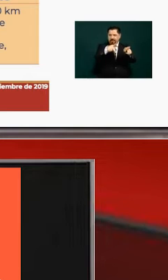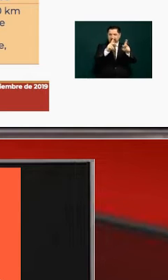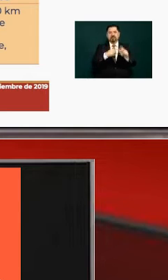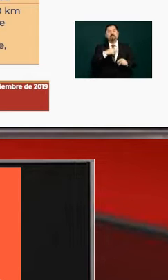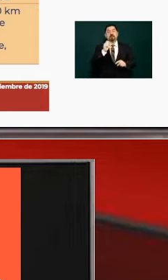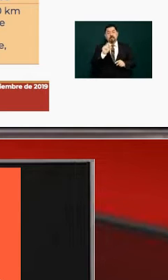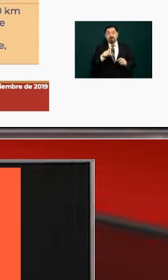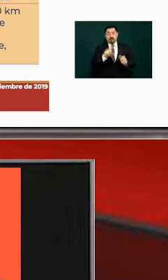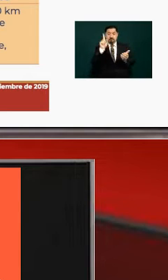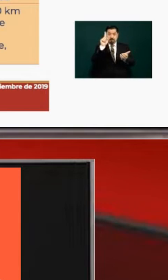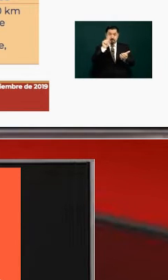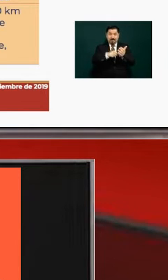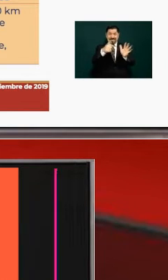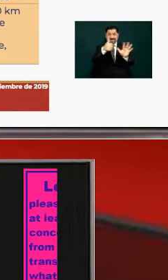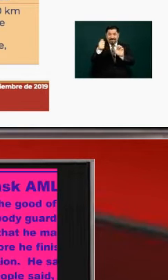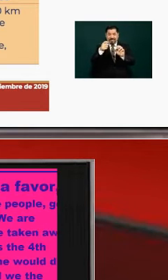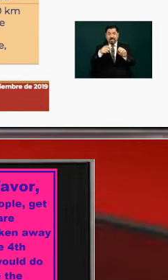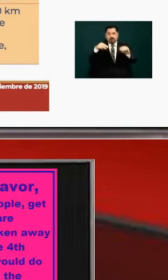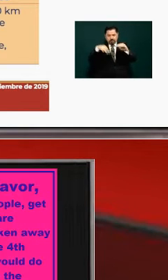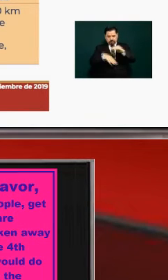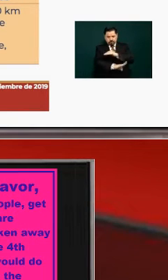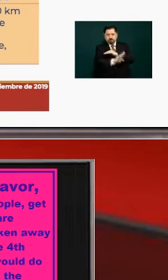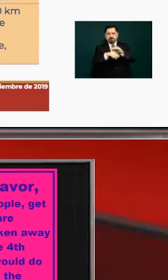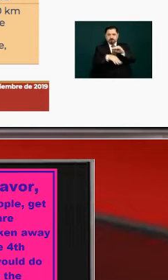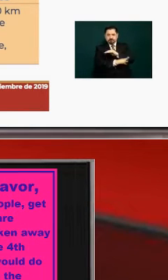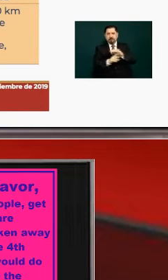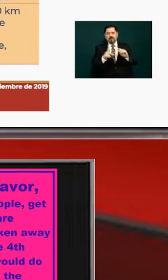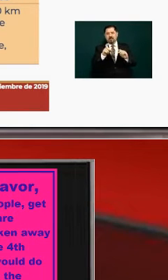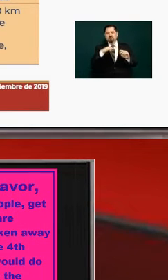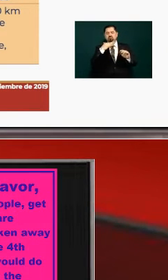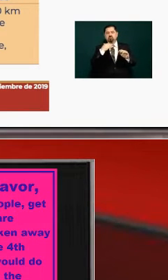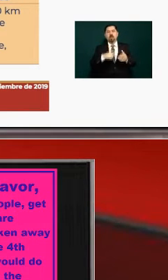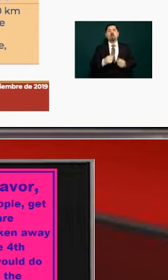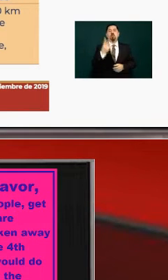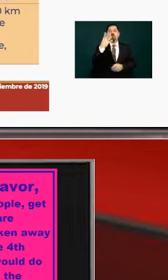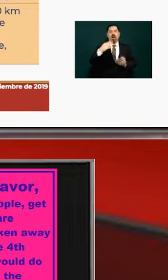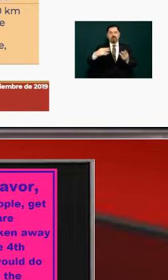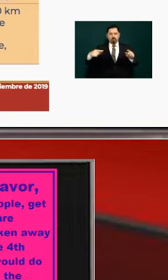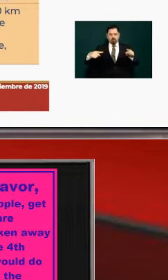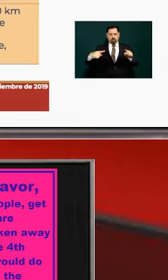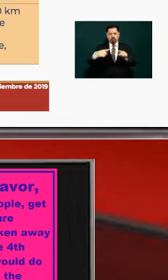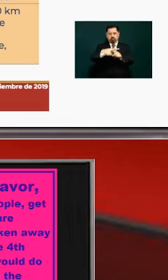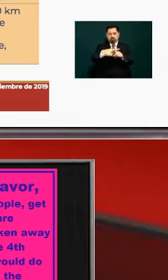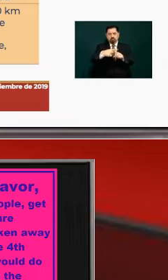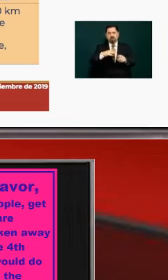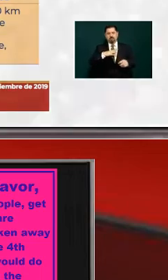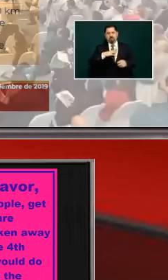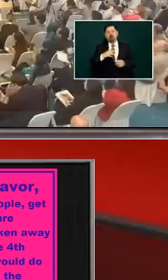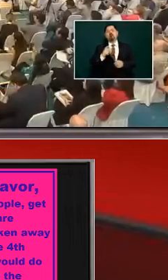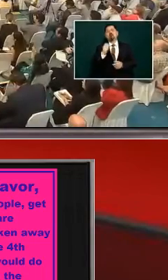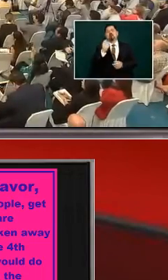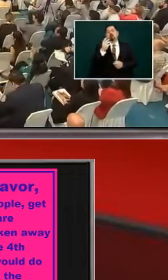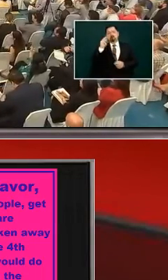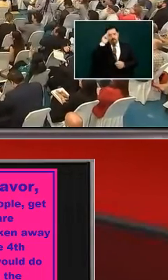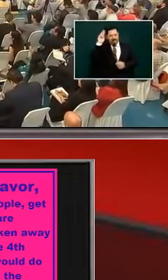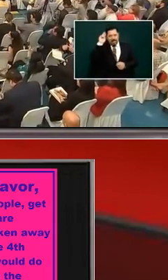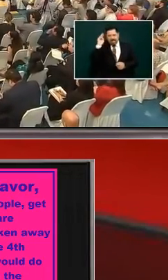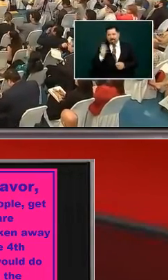oh that's drains 2600 drains and that's 1300 bridges